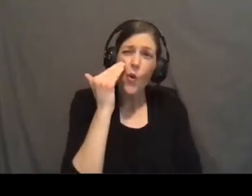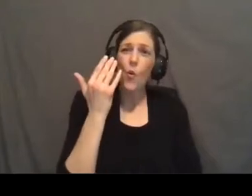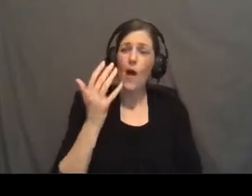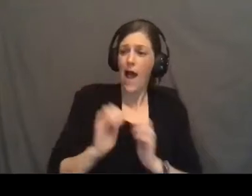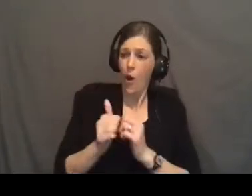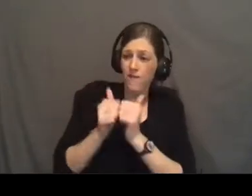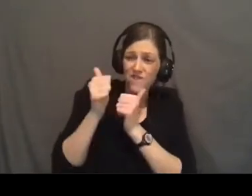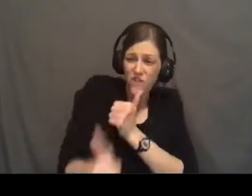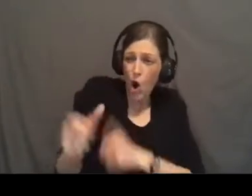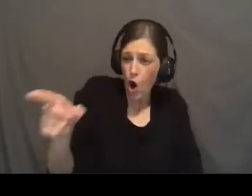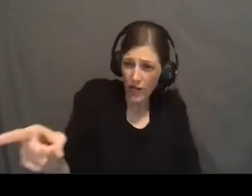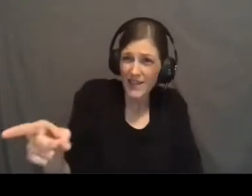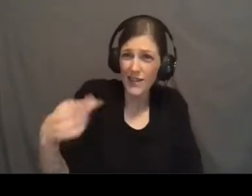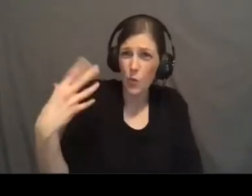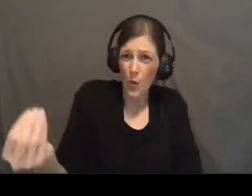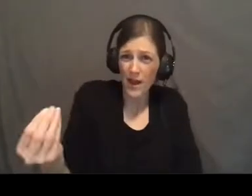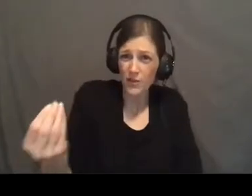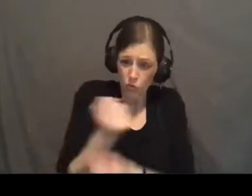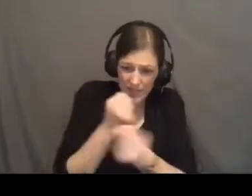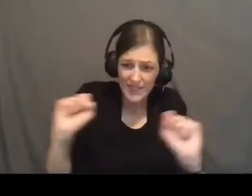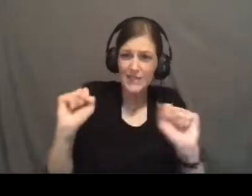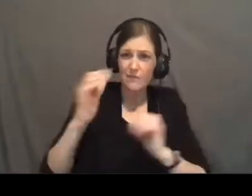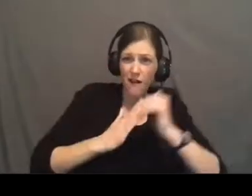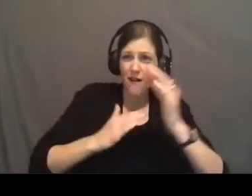went to redeem and comfort the world?